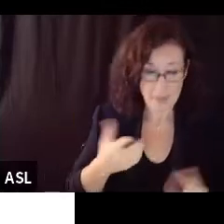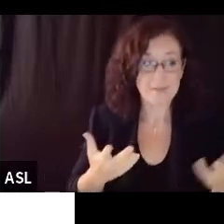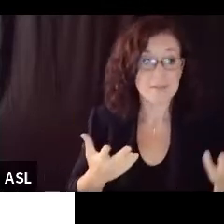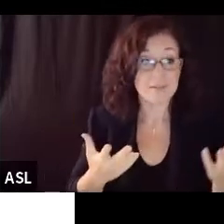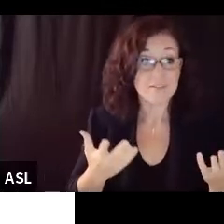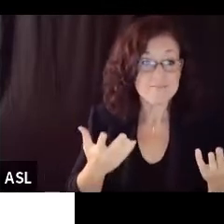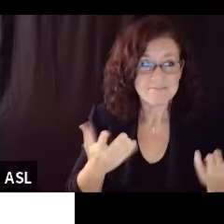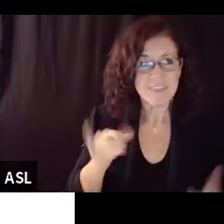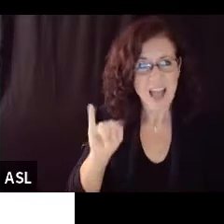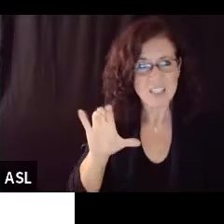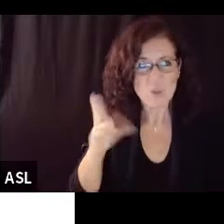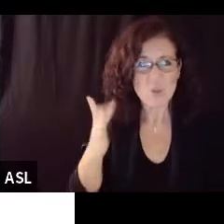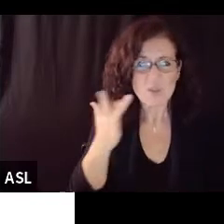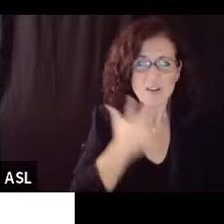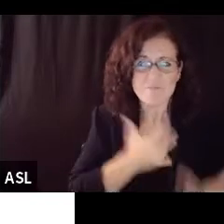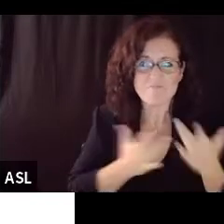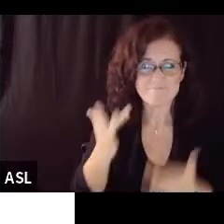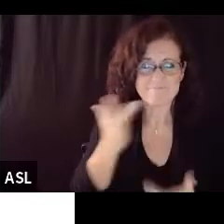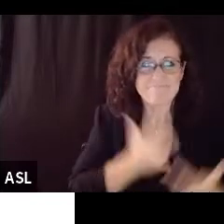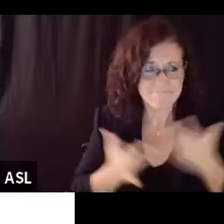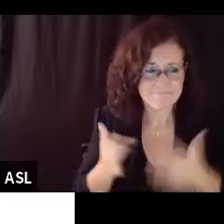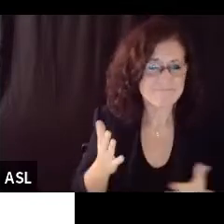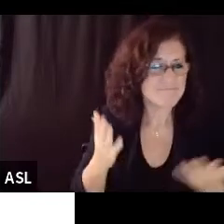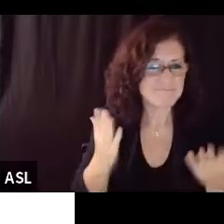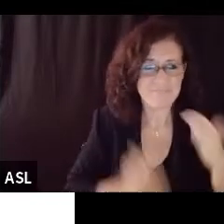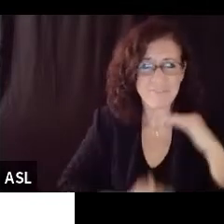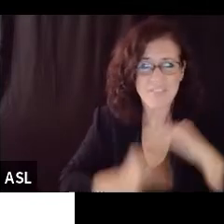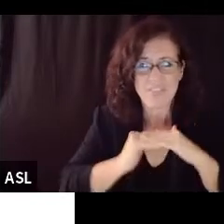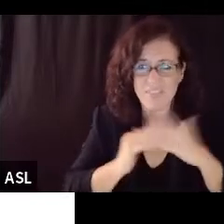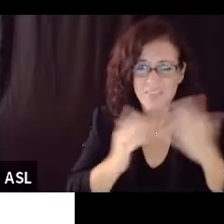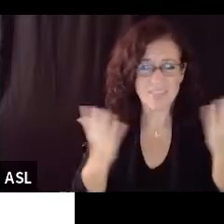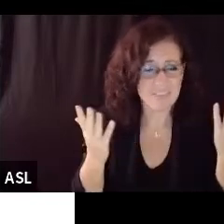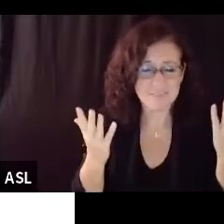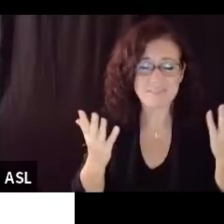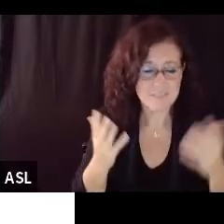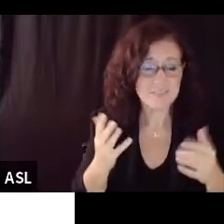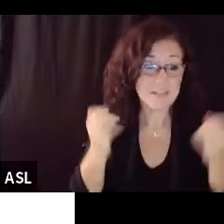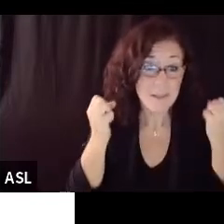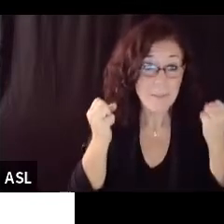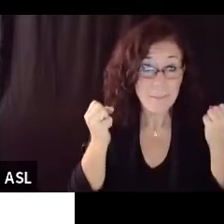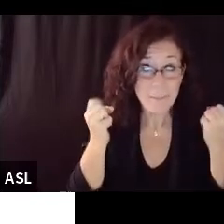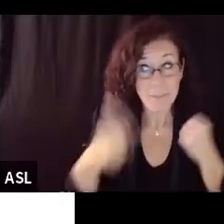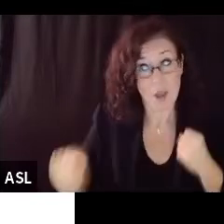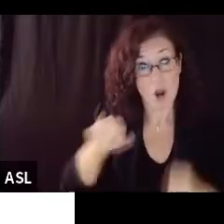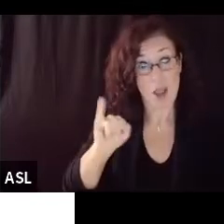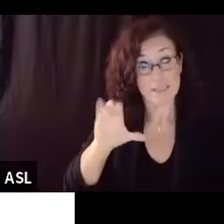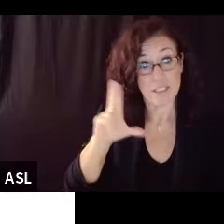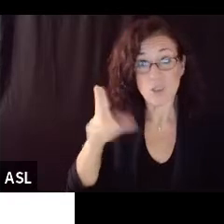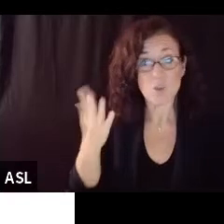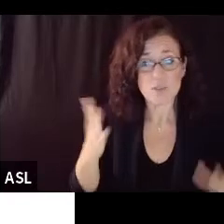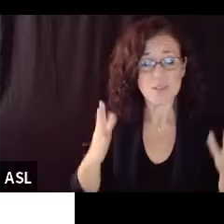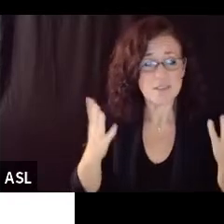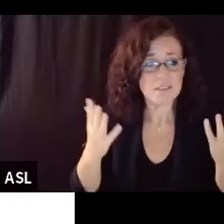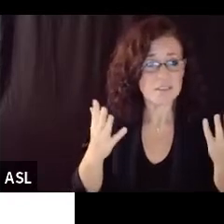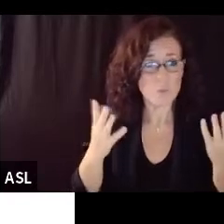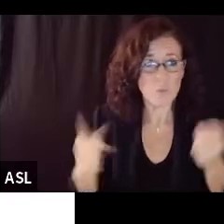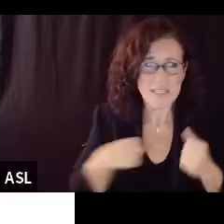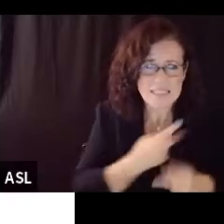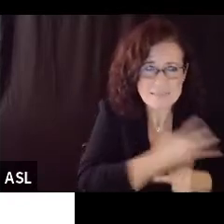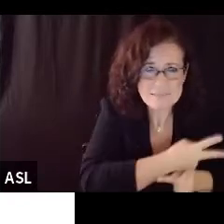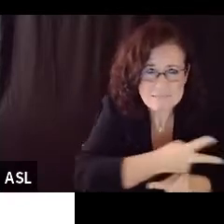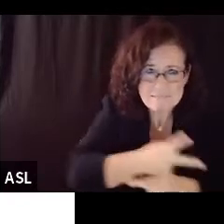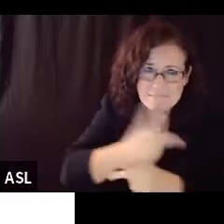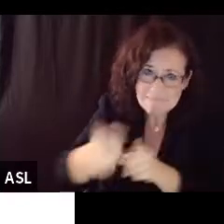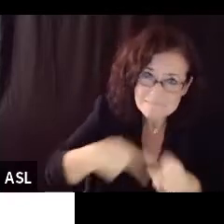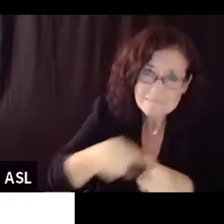strained it means that our ICUs are being used um to care for a lot of COVID patients and it really means um that